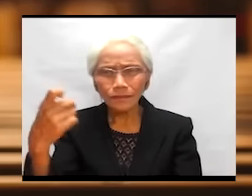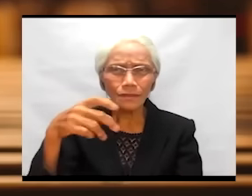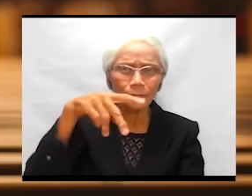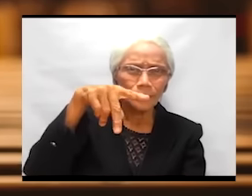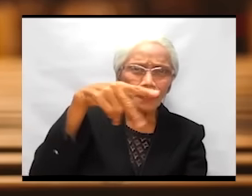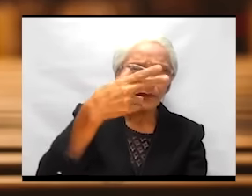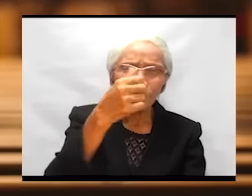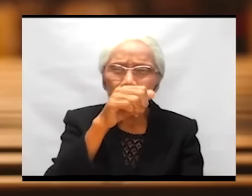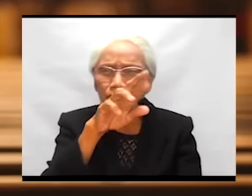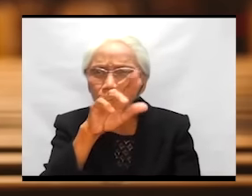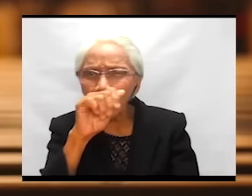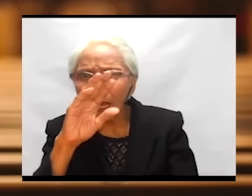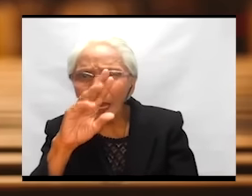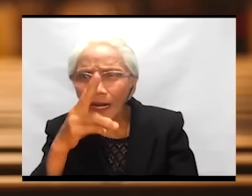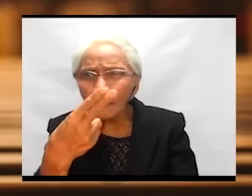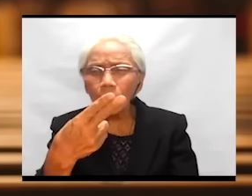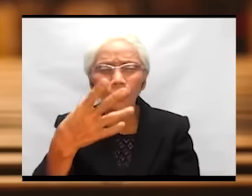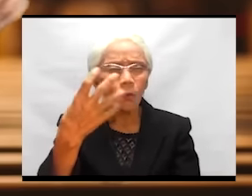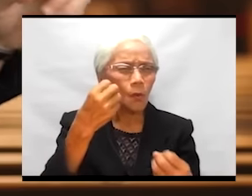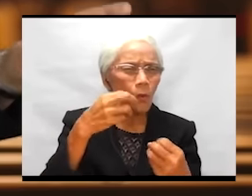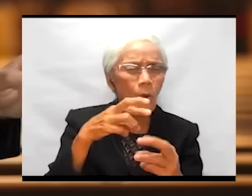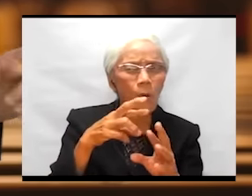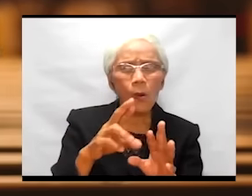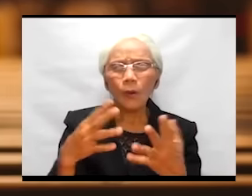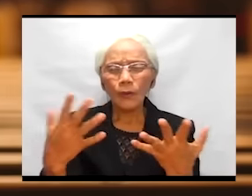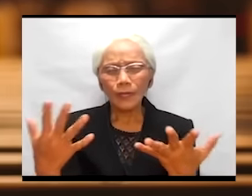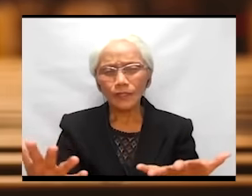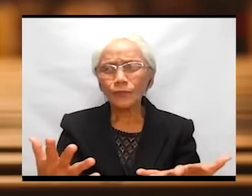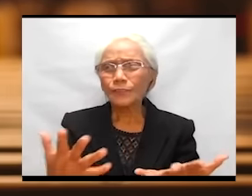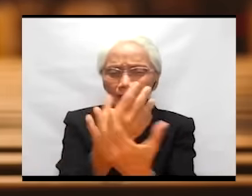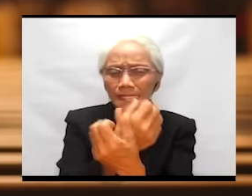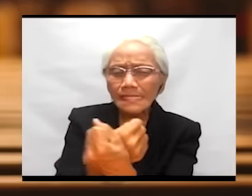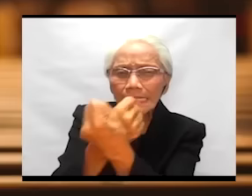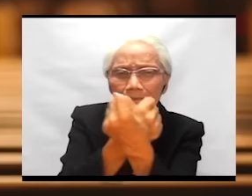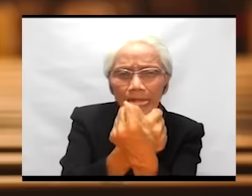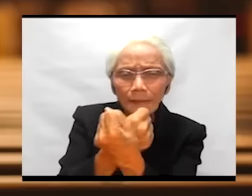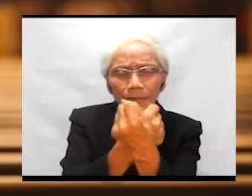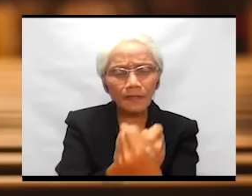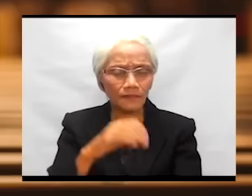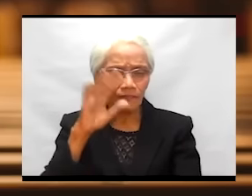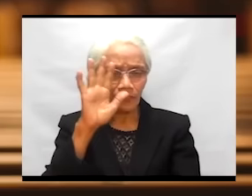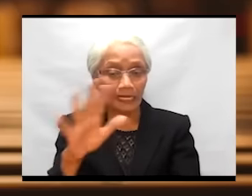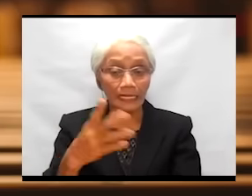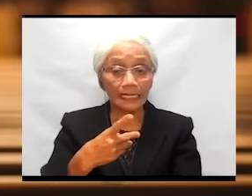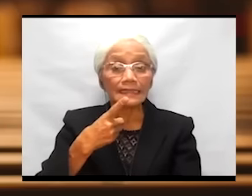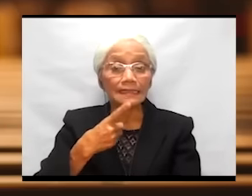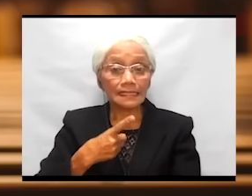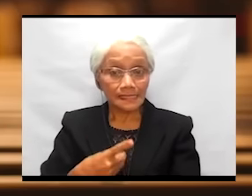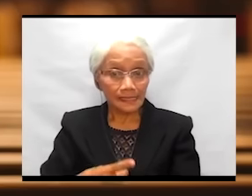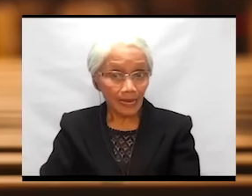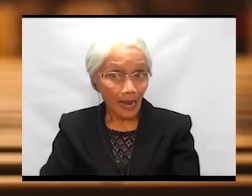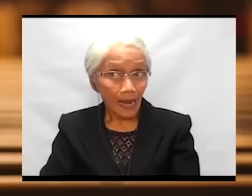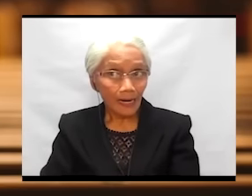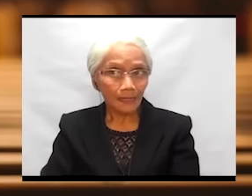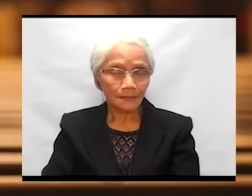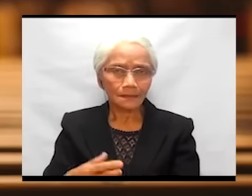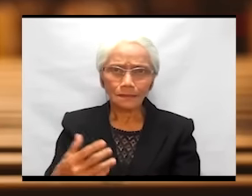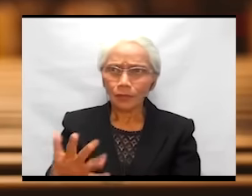Pharaoh. Not anymore the slavery caused in Egypt. But the slavery of their desires,